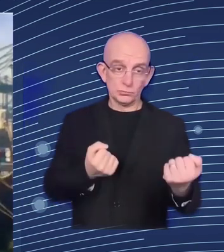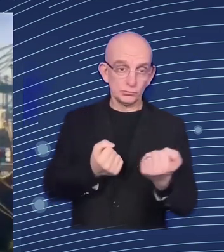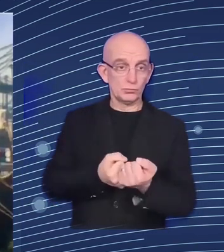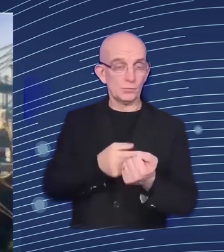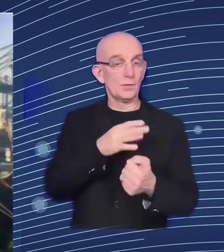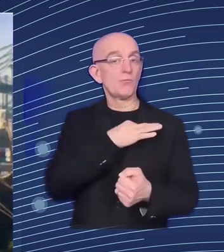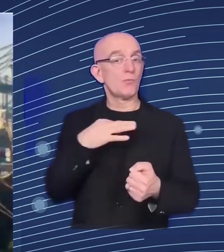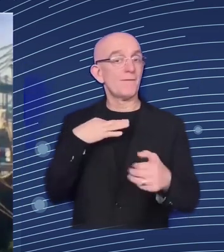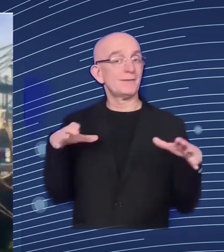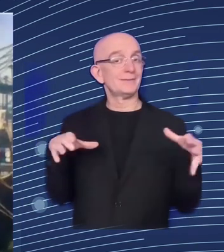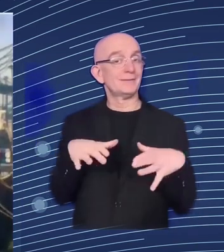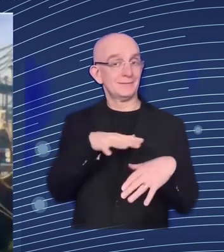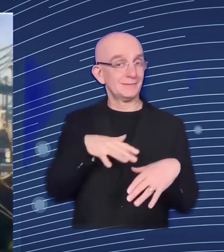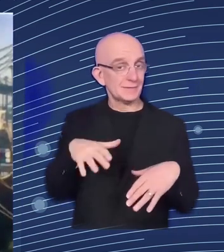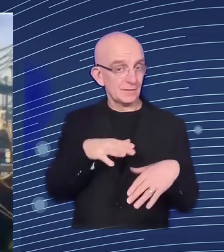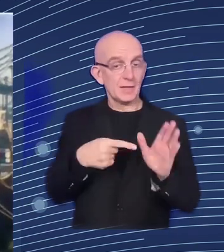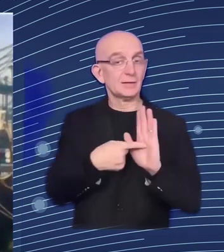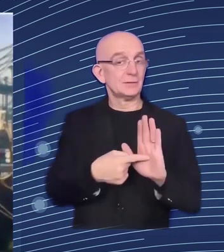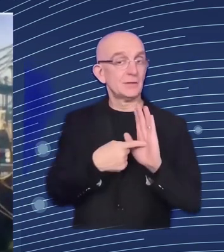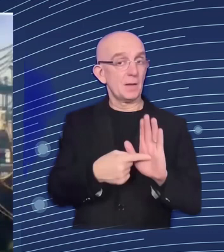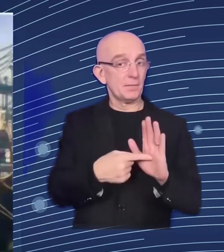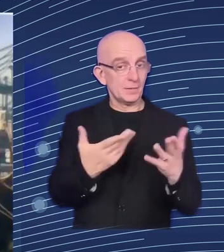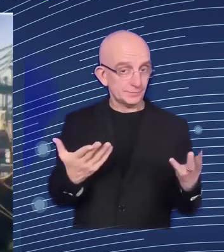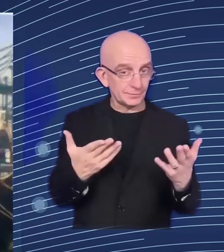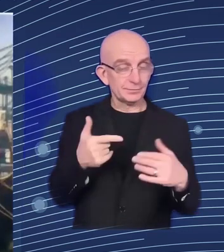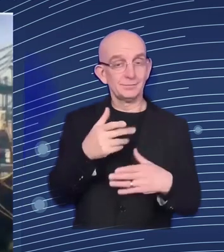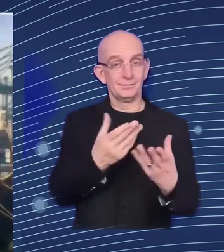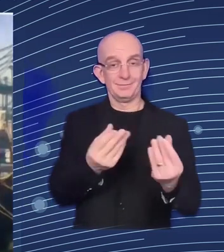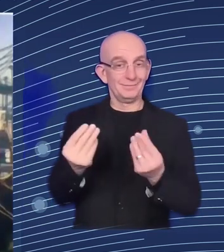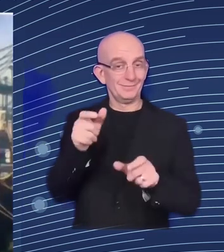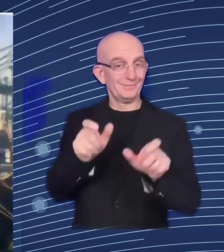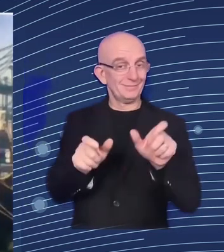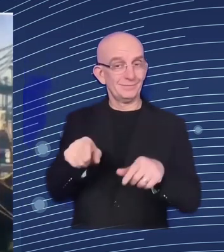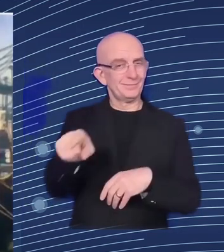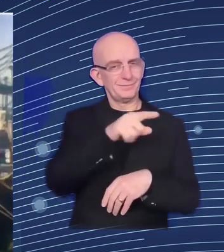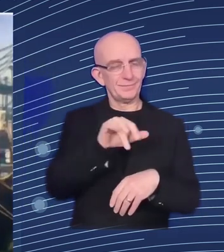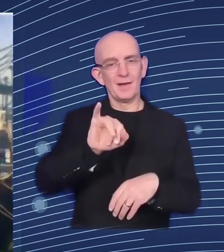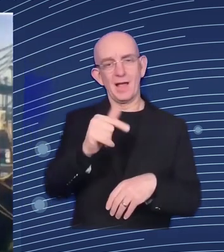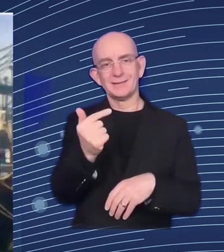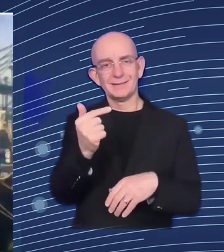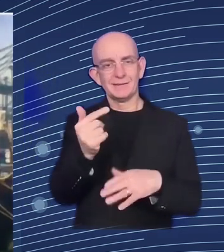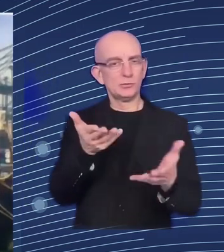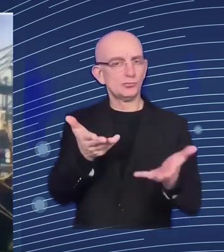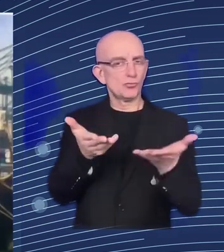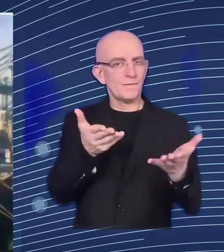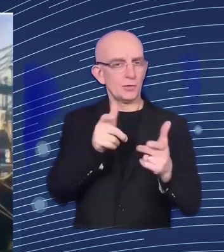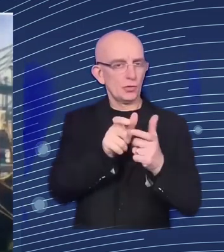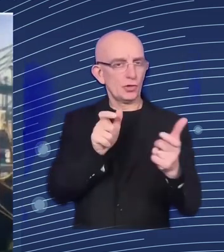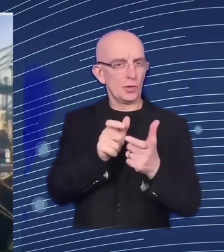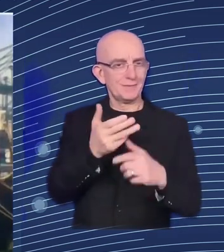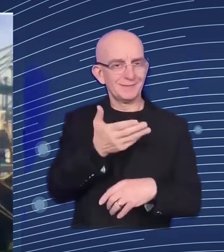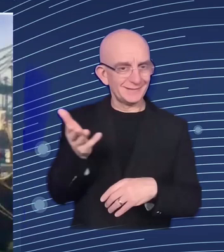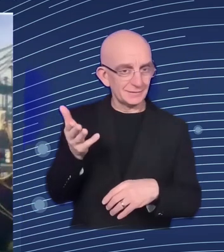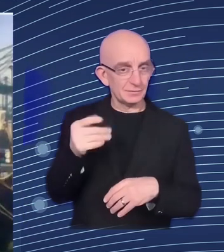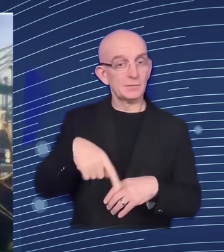customers in the west from us and western europe have um continued working with ukraine some of them have increased the budgets you know so the corporate social